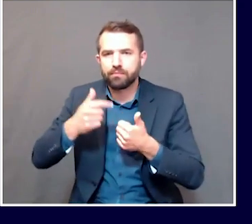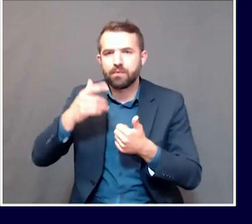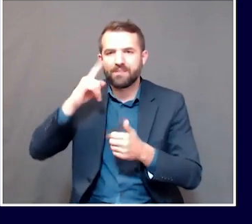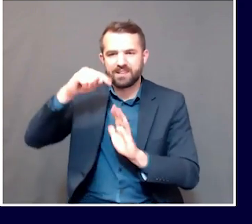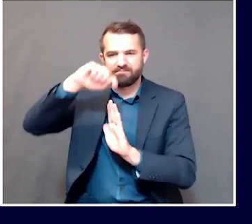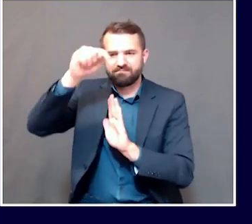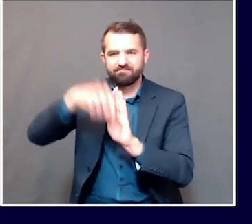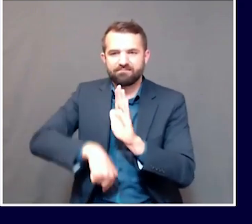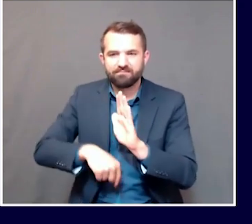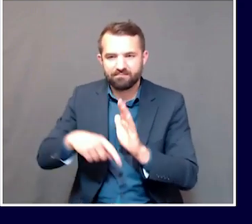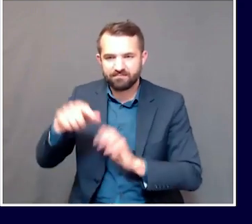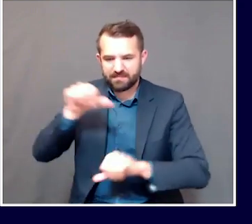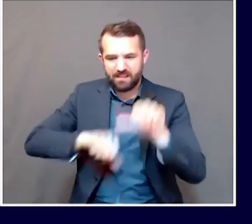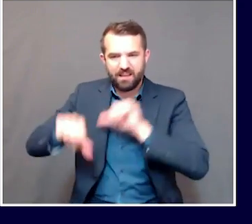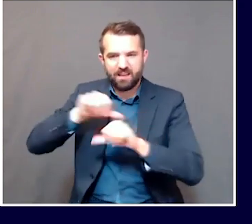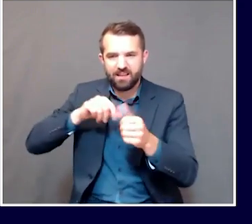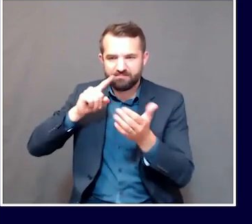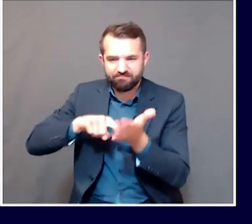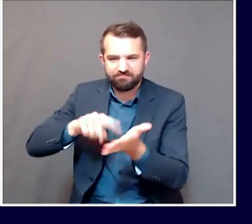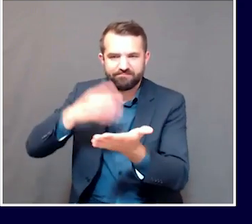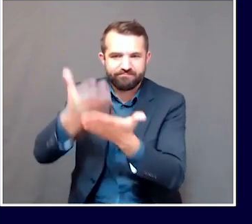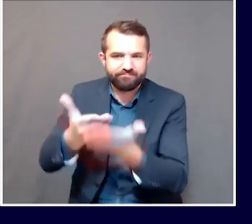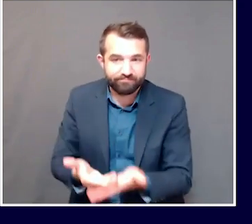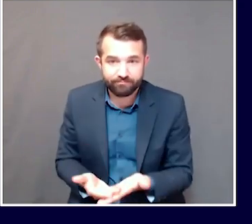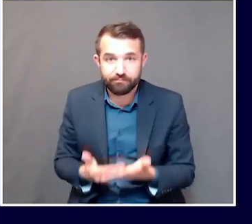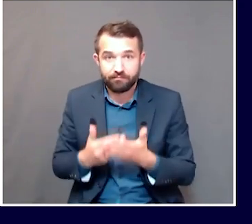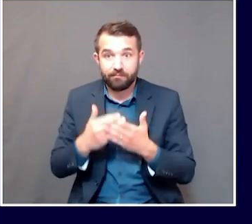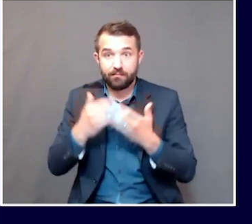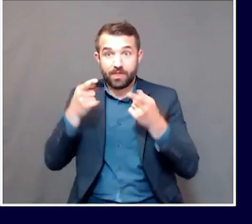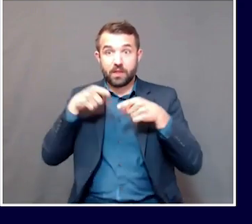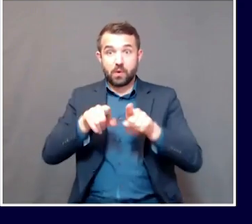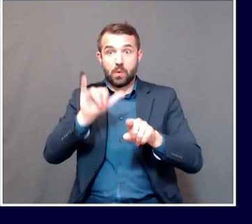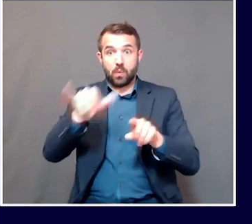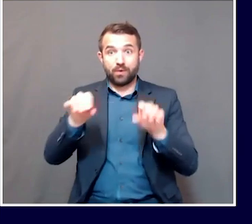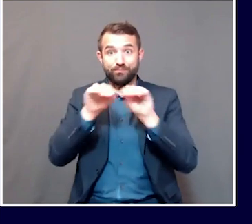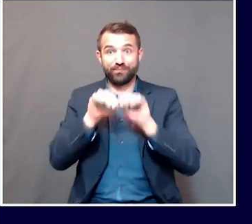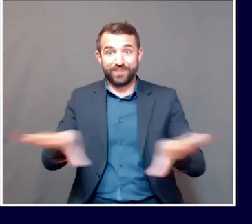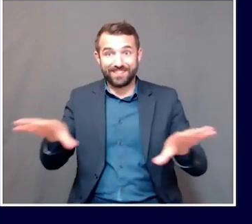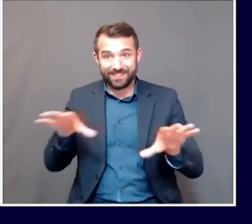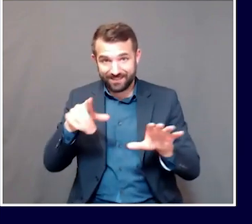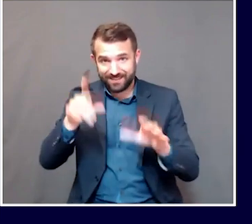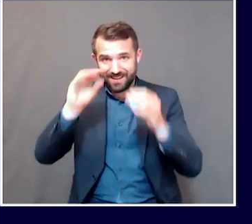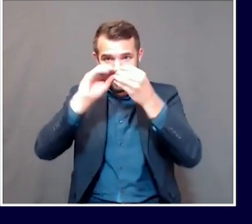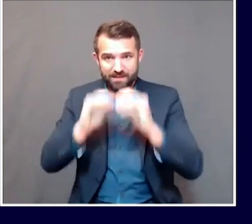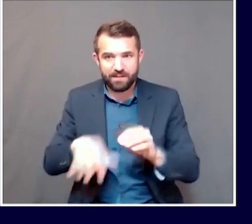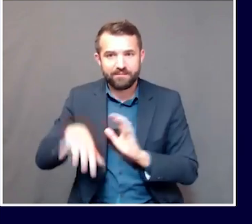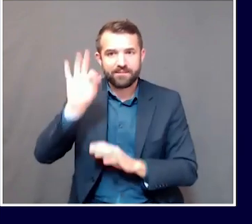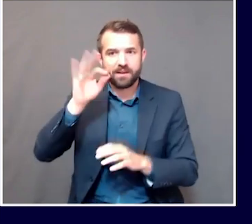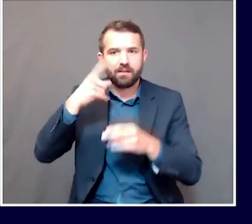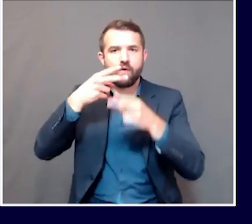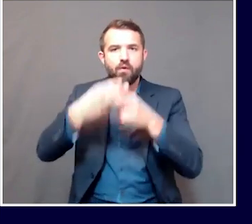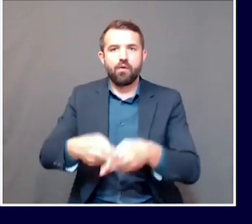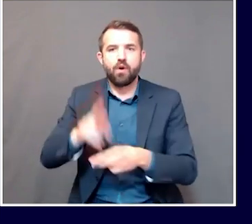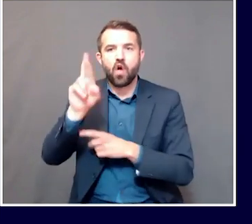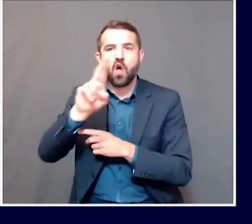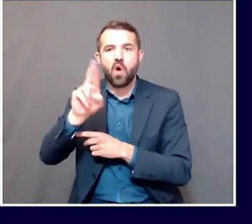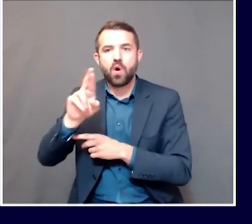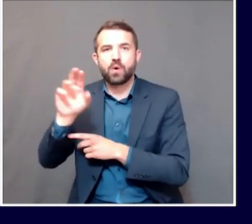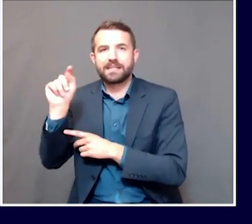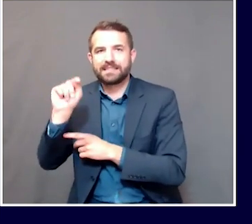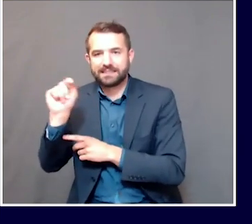in the middle of an outbreak, the number that we calculate or look at is called RT as opposed to R-naught. But that's just,